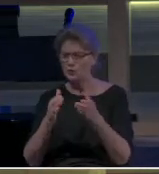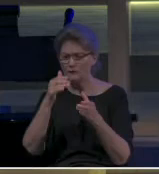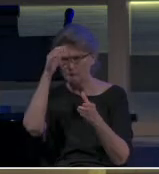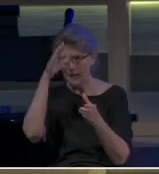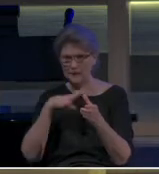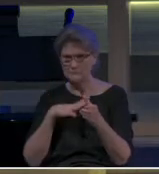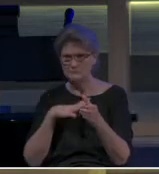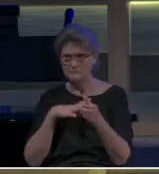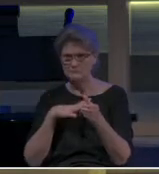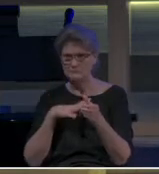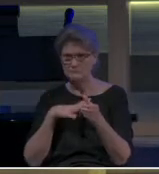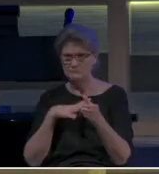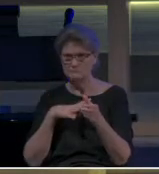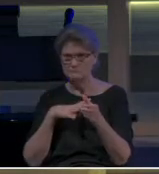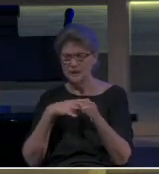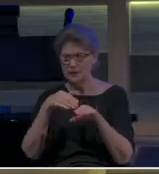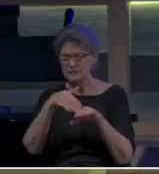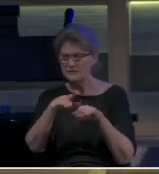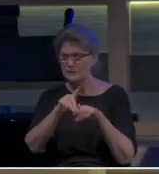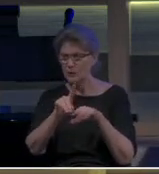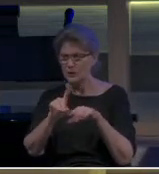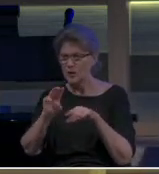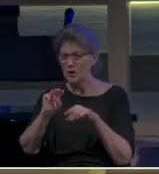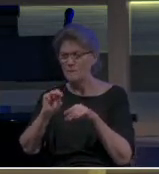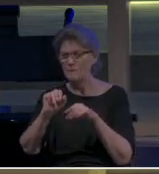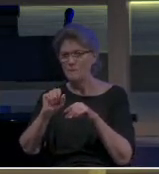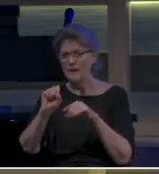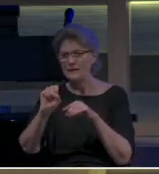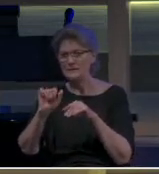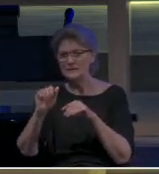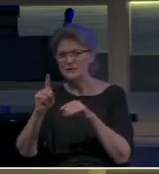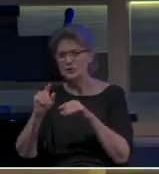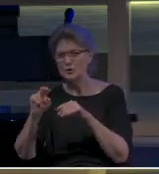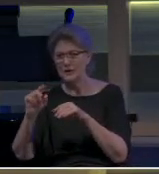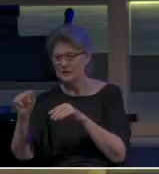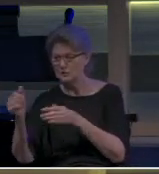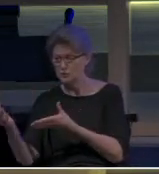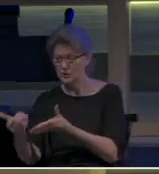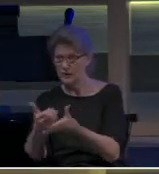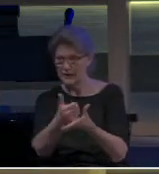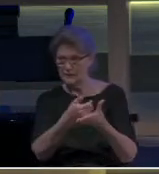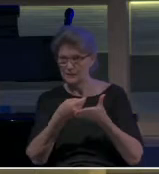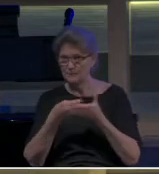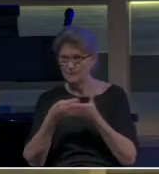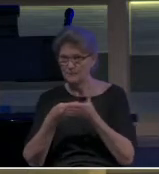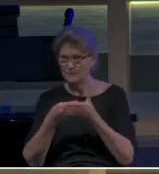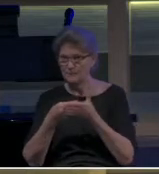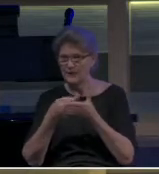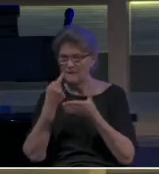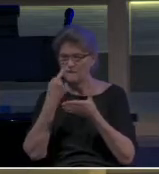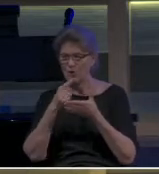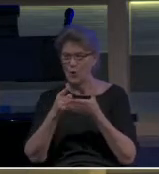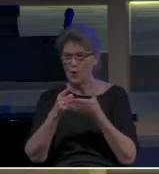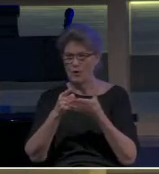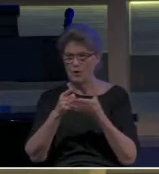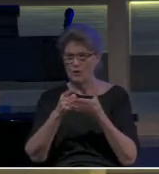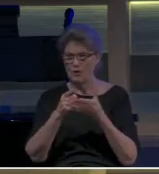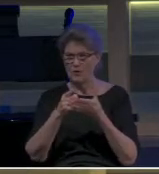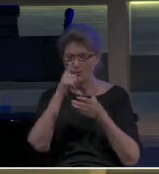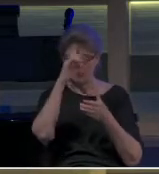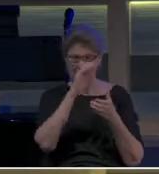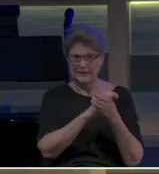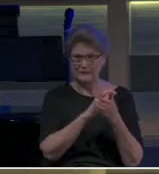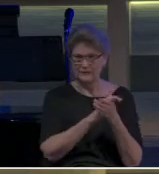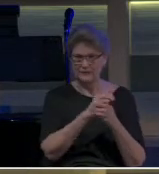men who were sent to Macedonia to collect an offering for the destitute believers